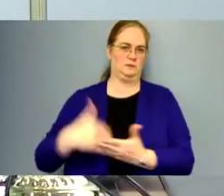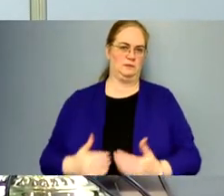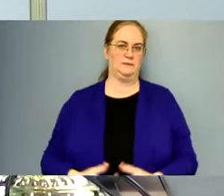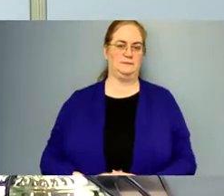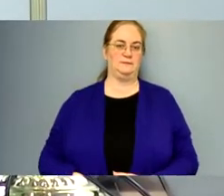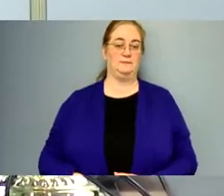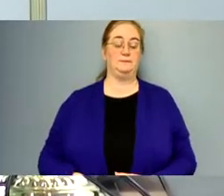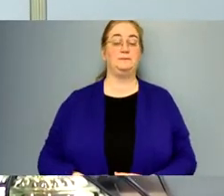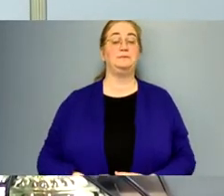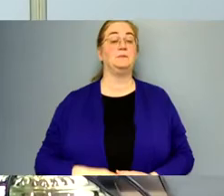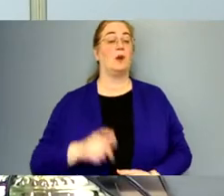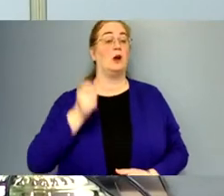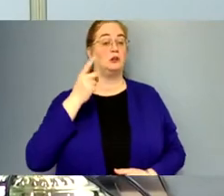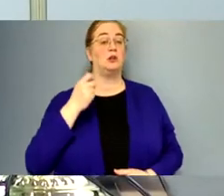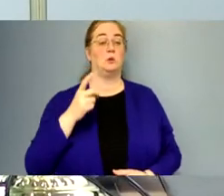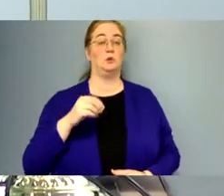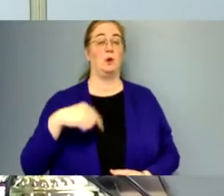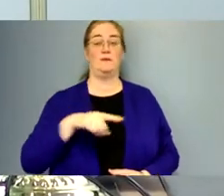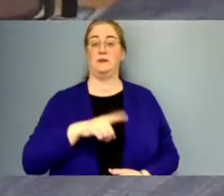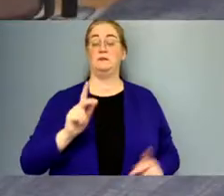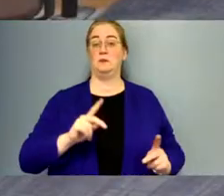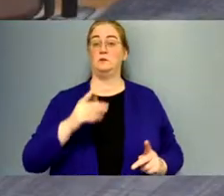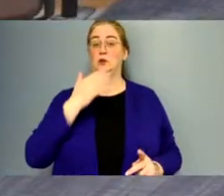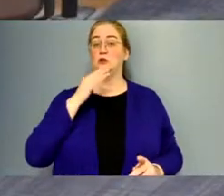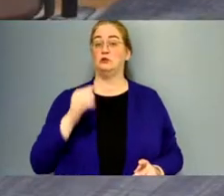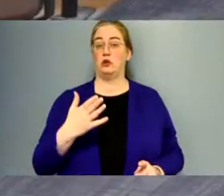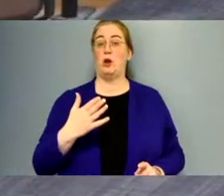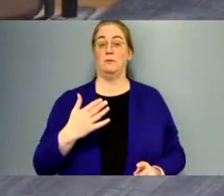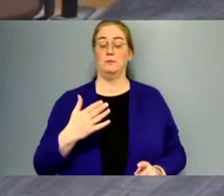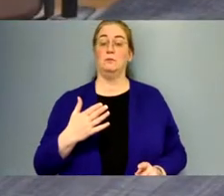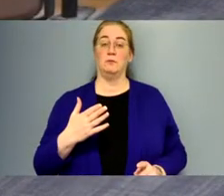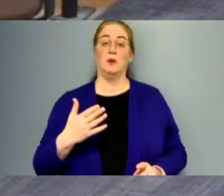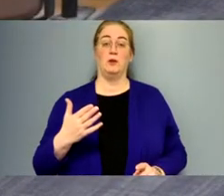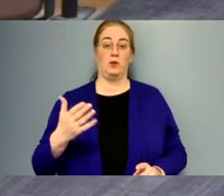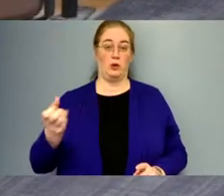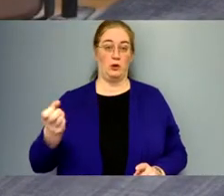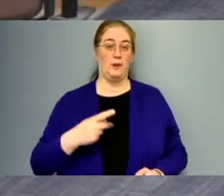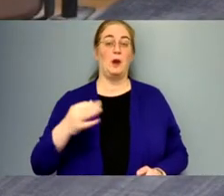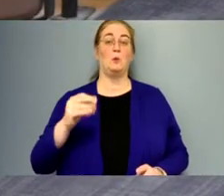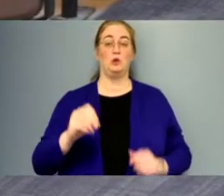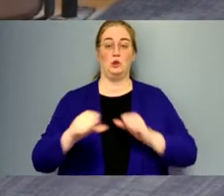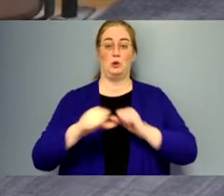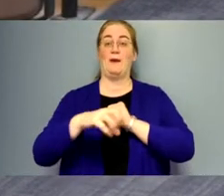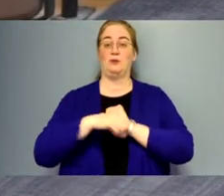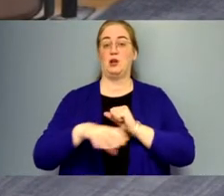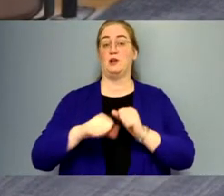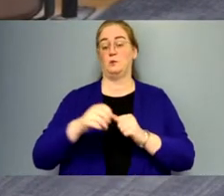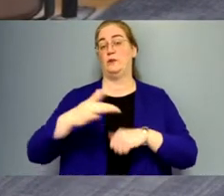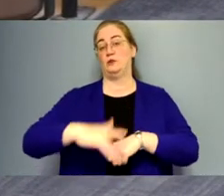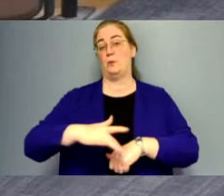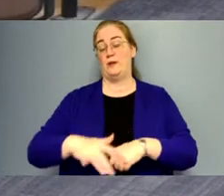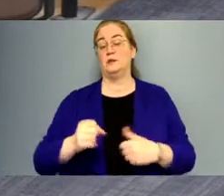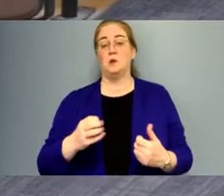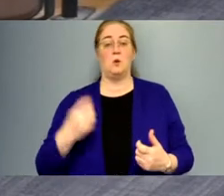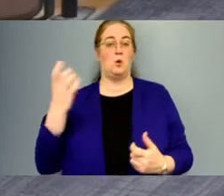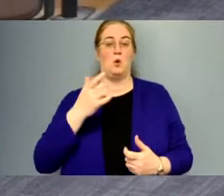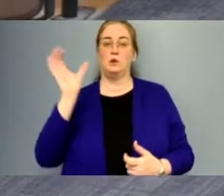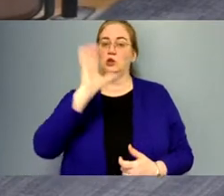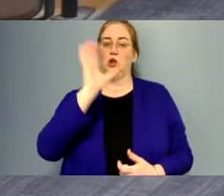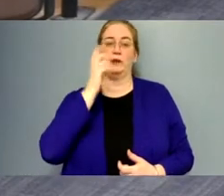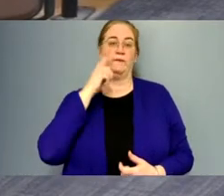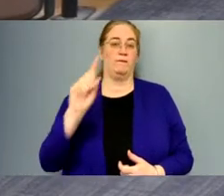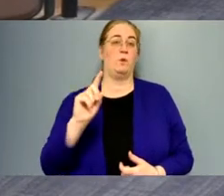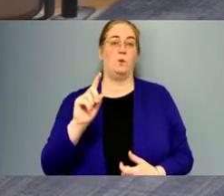Understood. We do have, I mean, these people have done a good job that are returning and we do advertise when there is an opening. So we are always looking for,